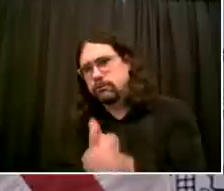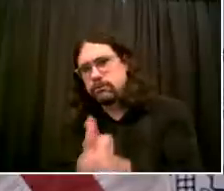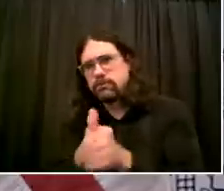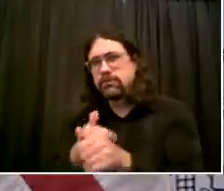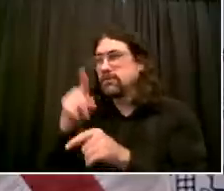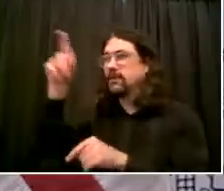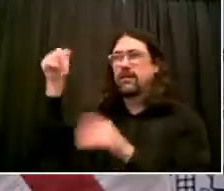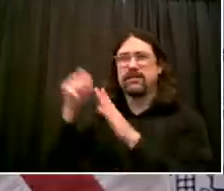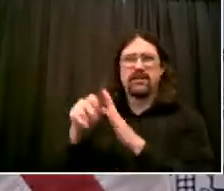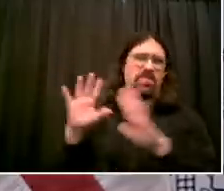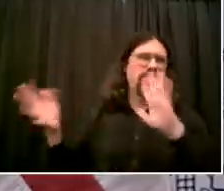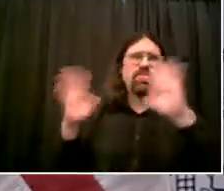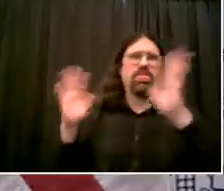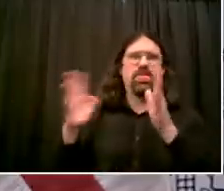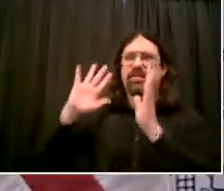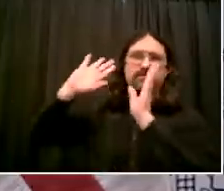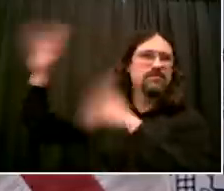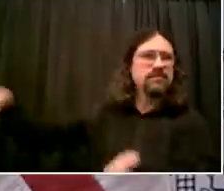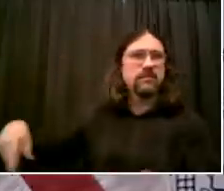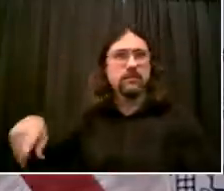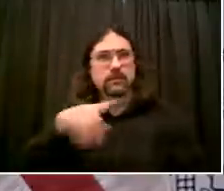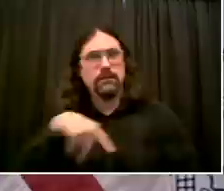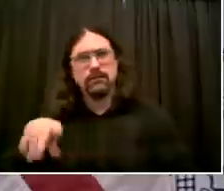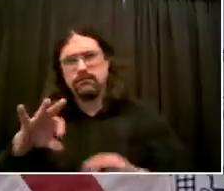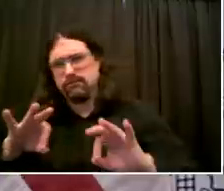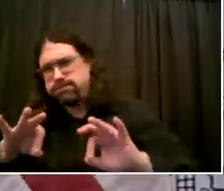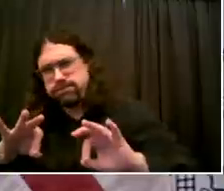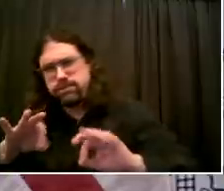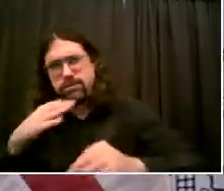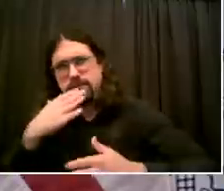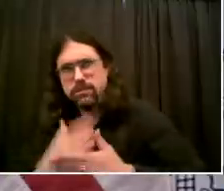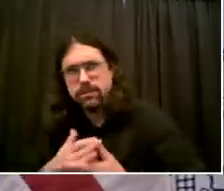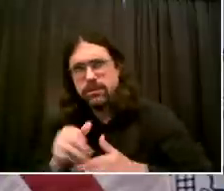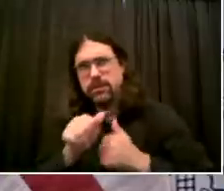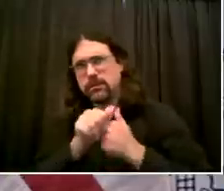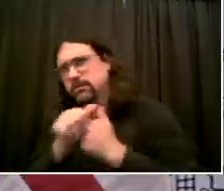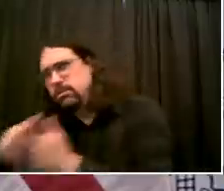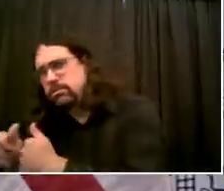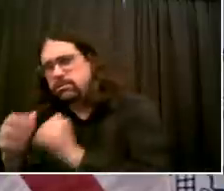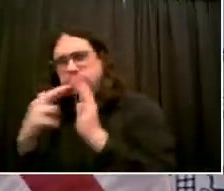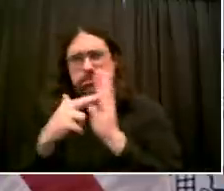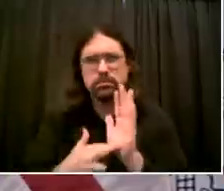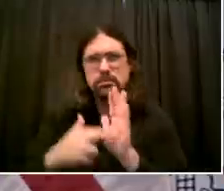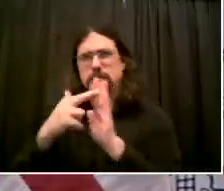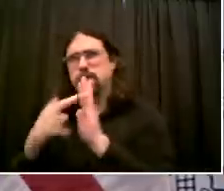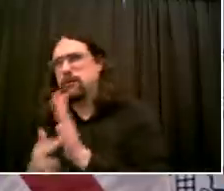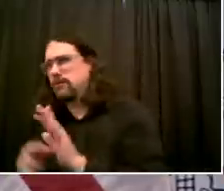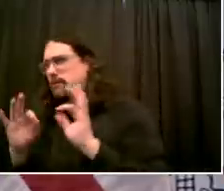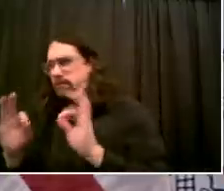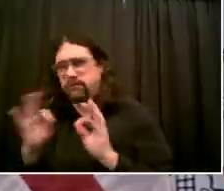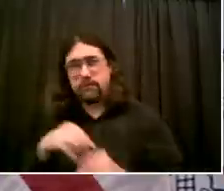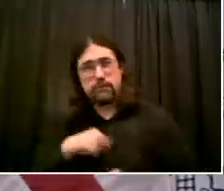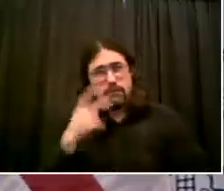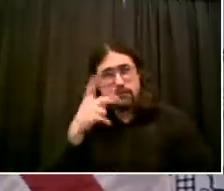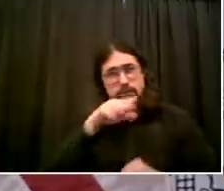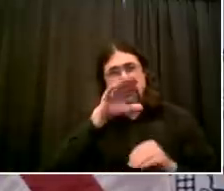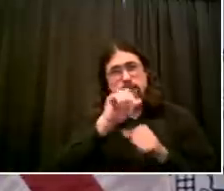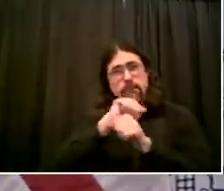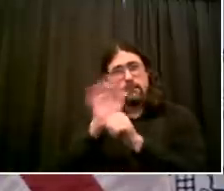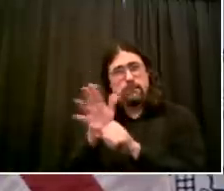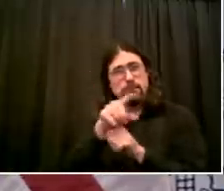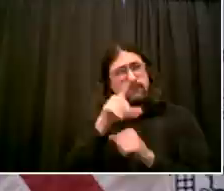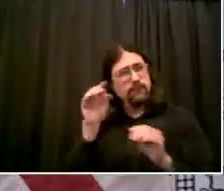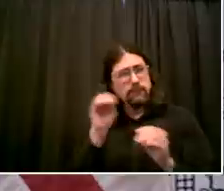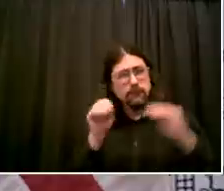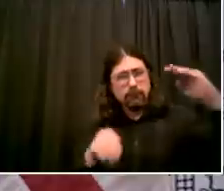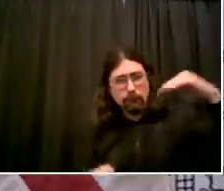Stick to it. Let's keep fighting this disease back. Let's keep reopening this economy. Let's keep getting life better for all New Yorkers. That is something I know we can